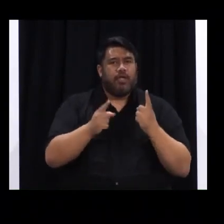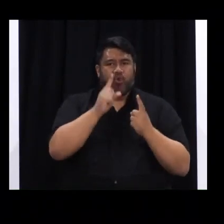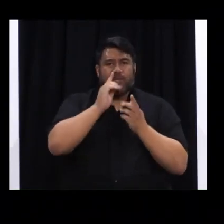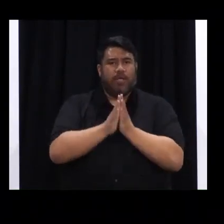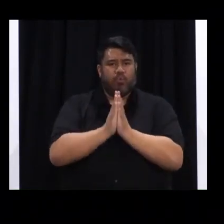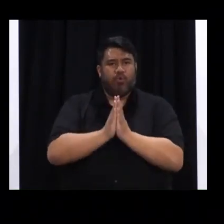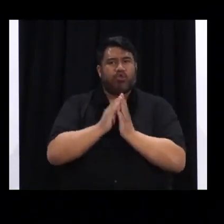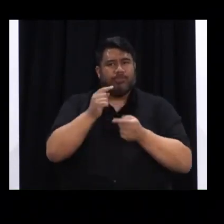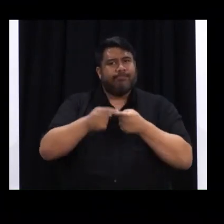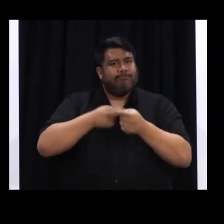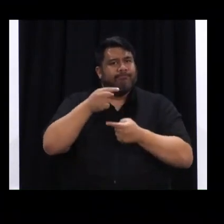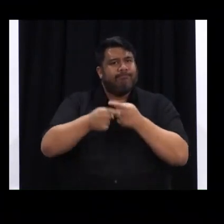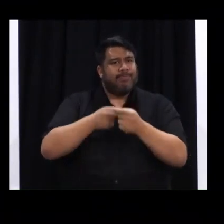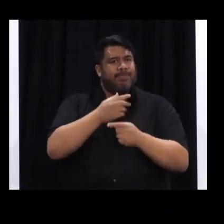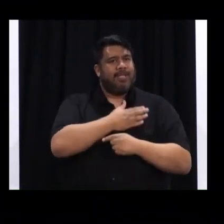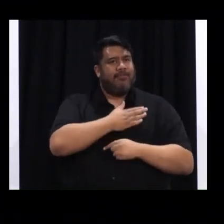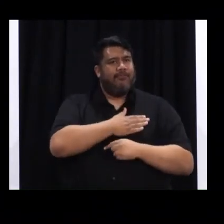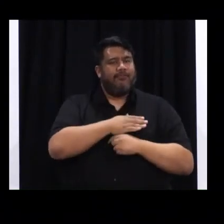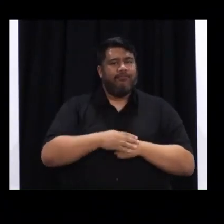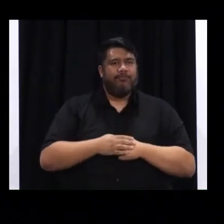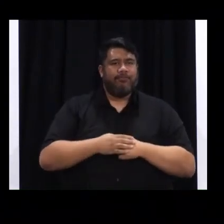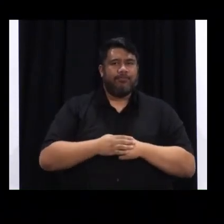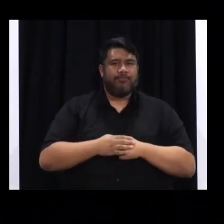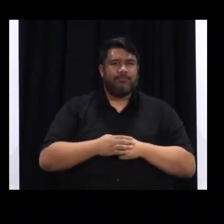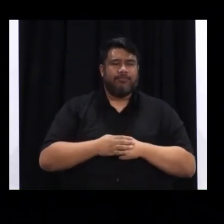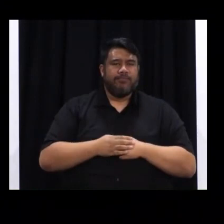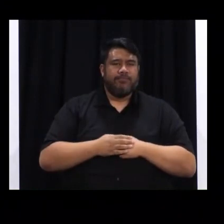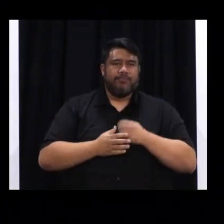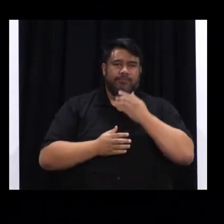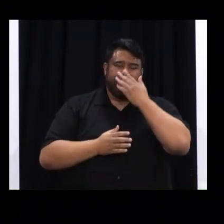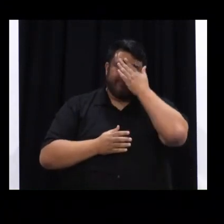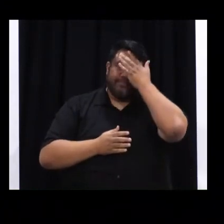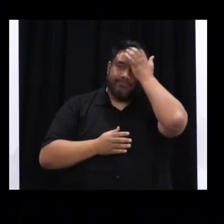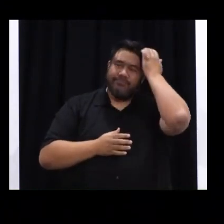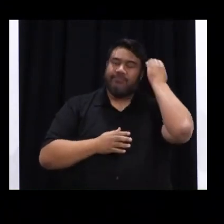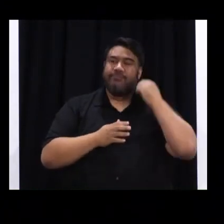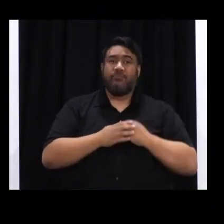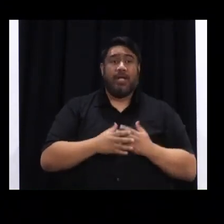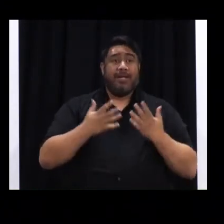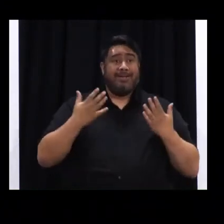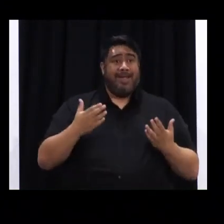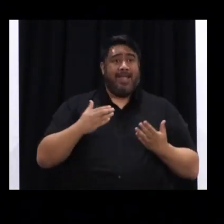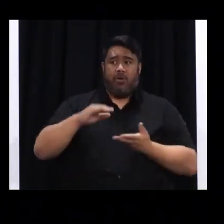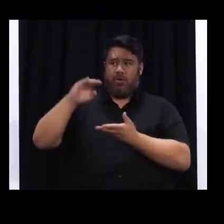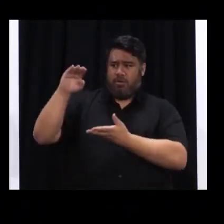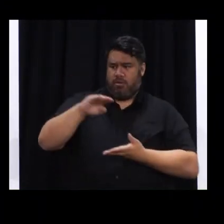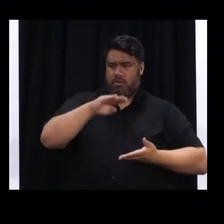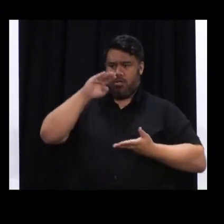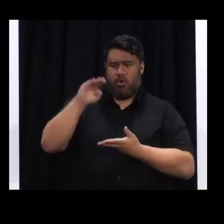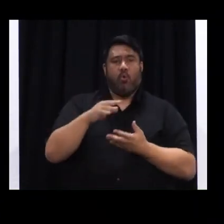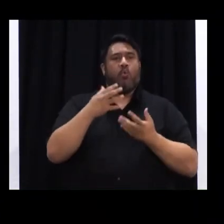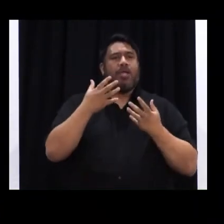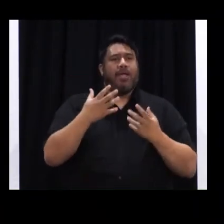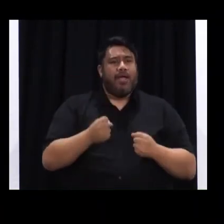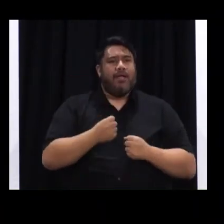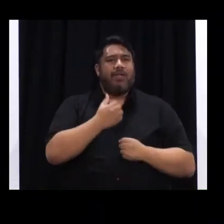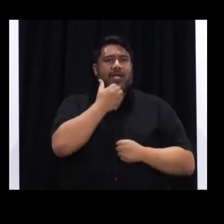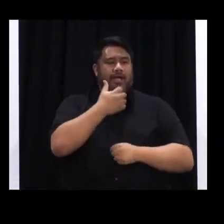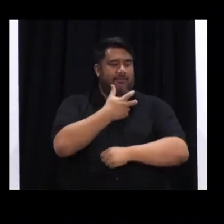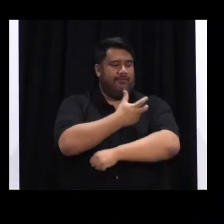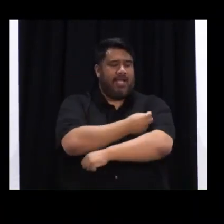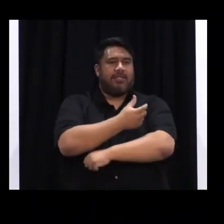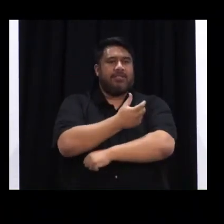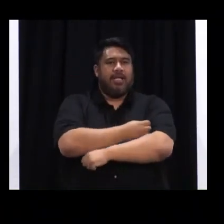be vaccinated as well. We now have enough vaccines to vaccinate everyone in New Zealand who is eligible at